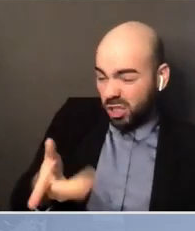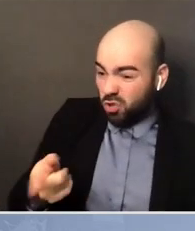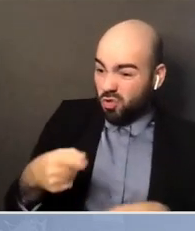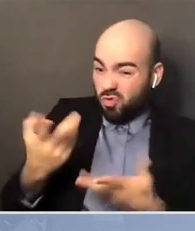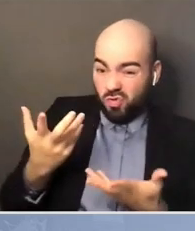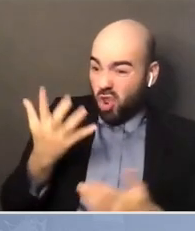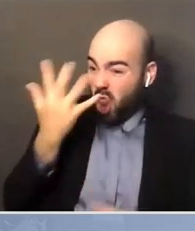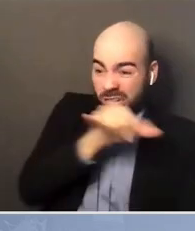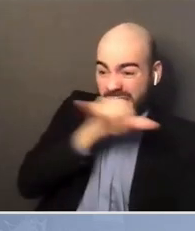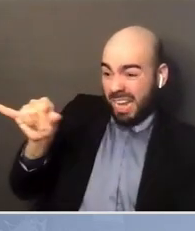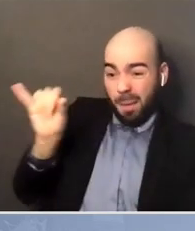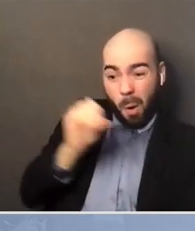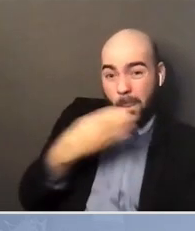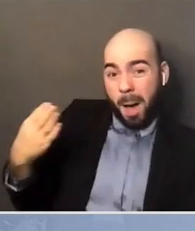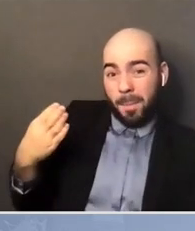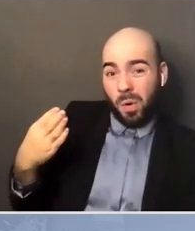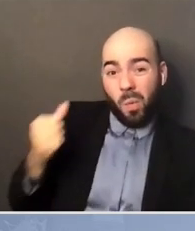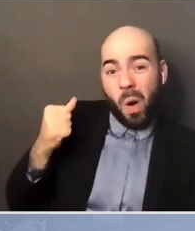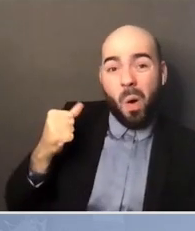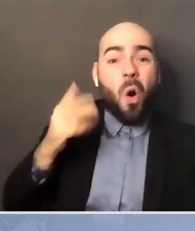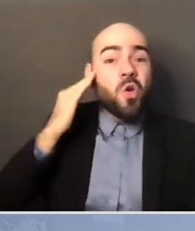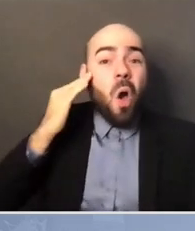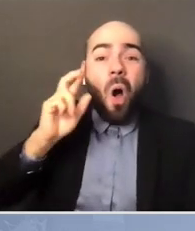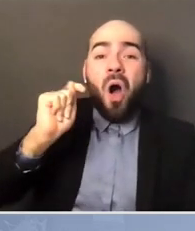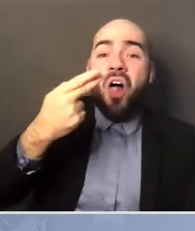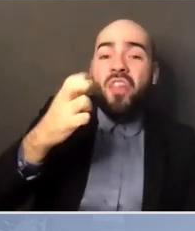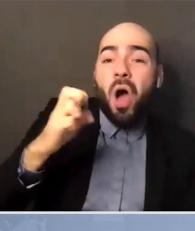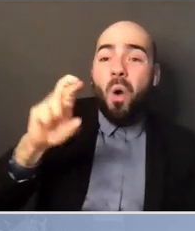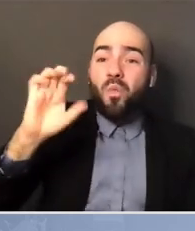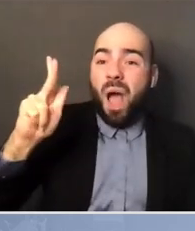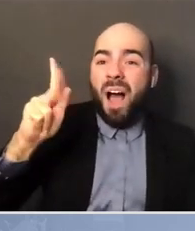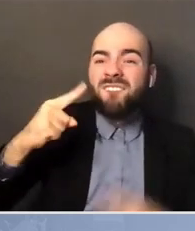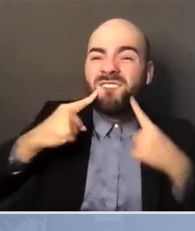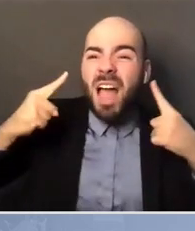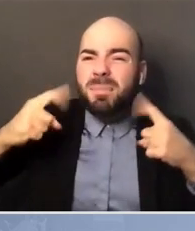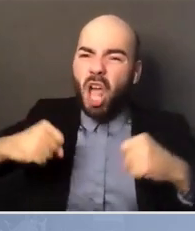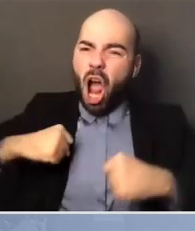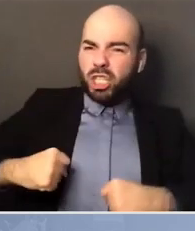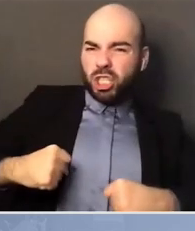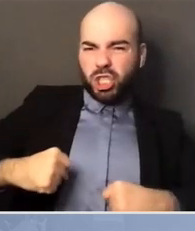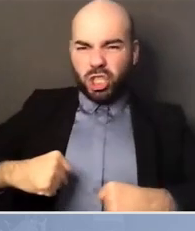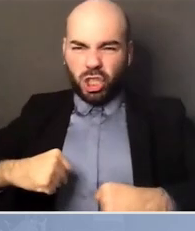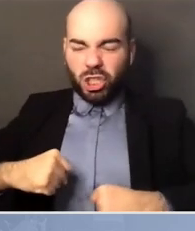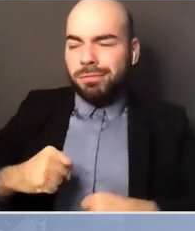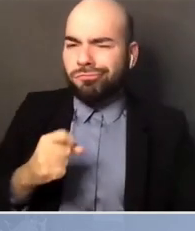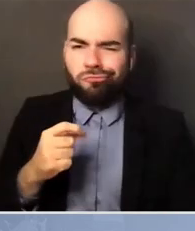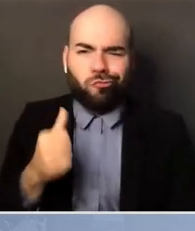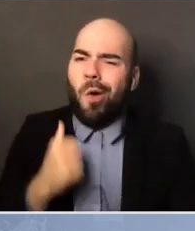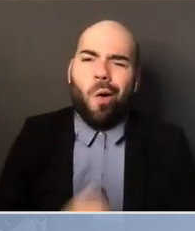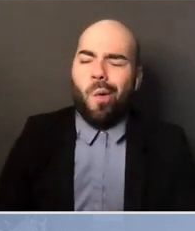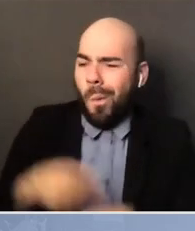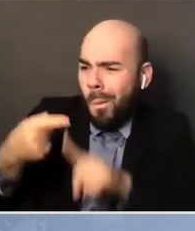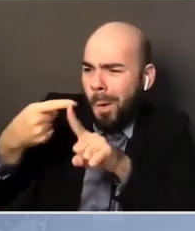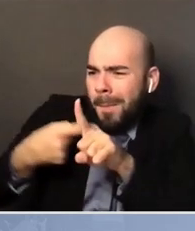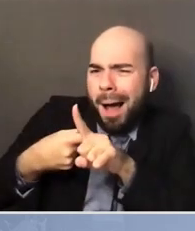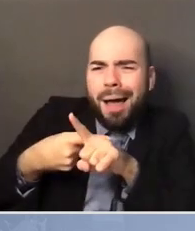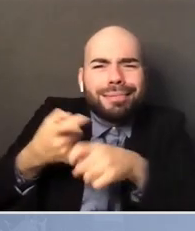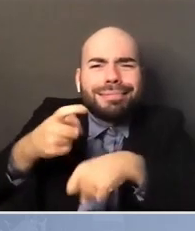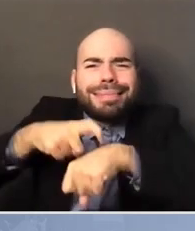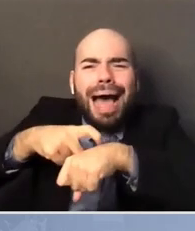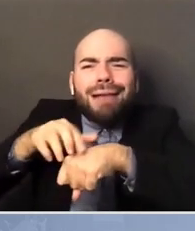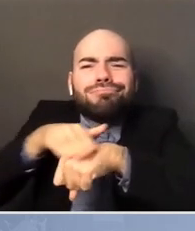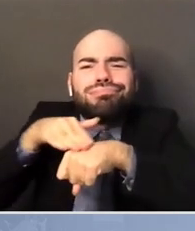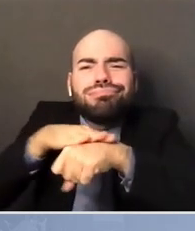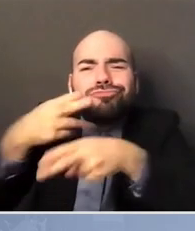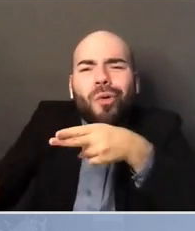But you can be healthier than you are right now. Right, right. And you'll live longer and have a